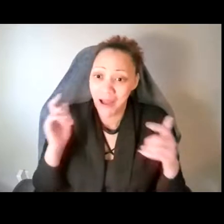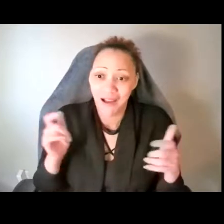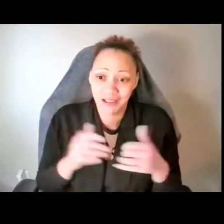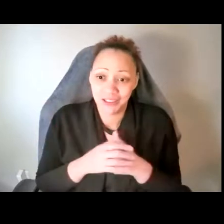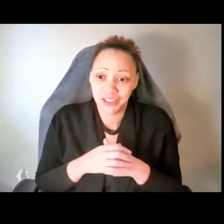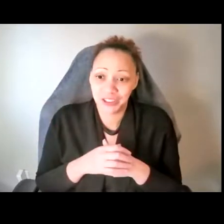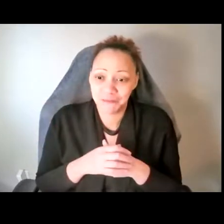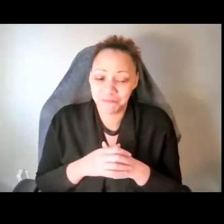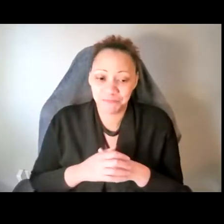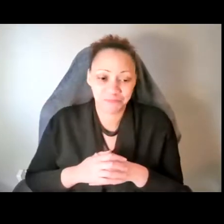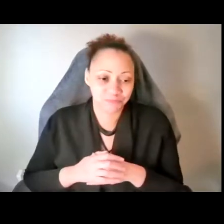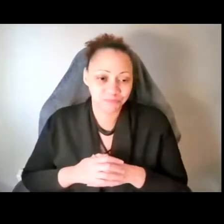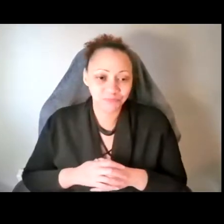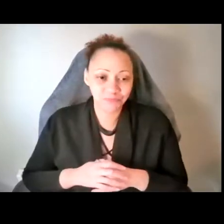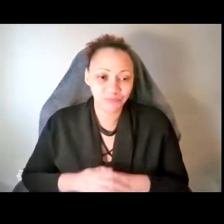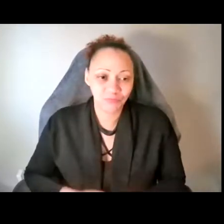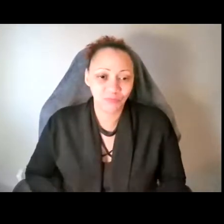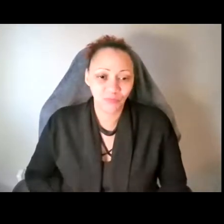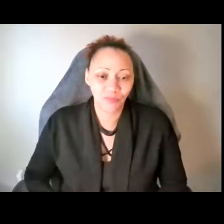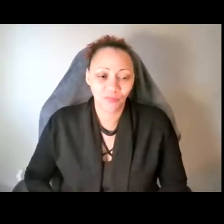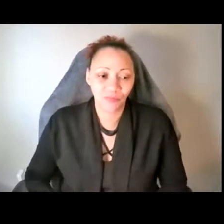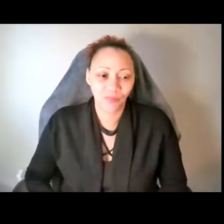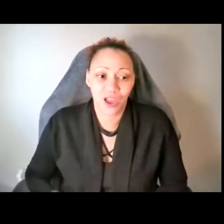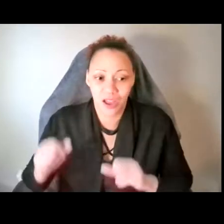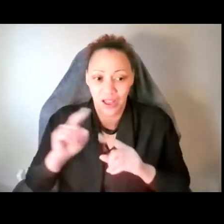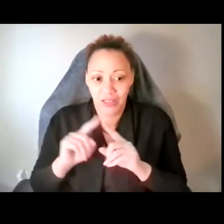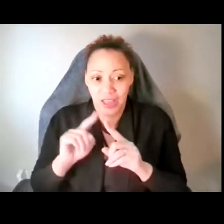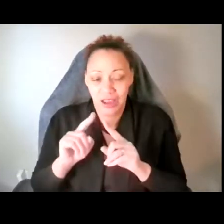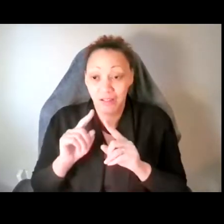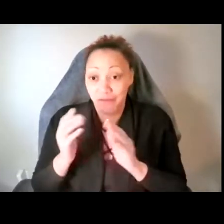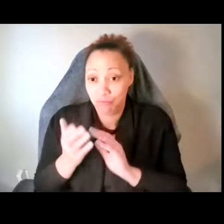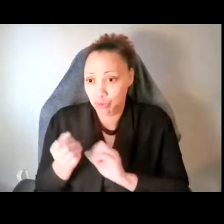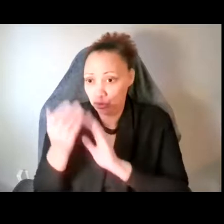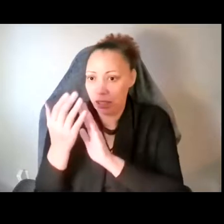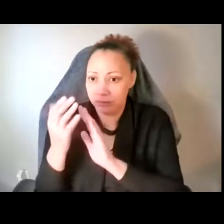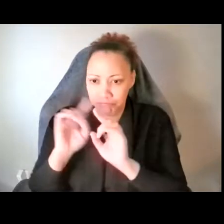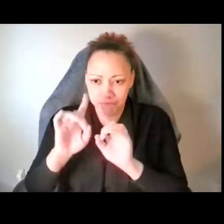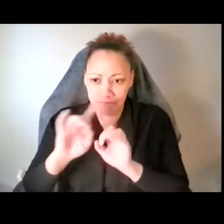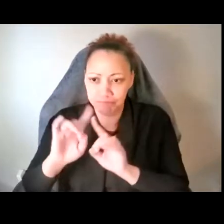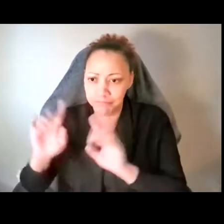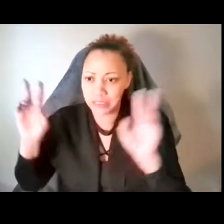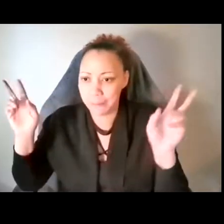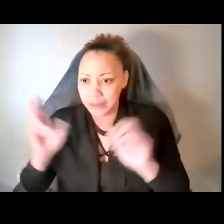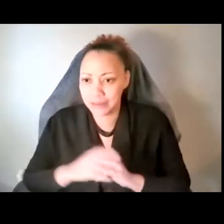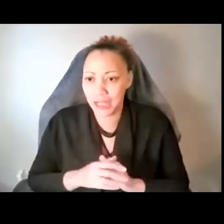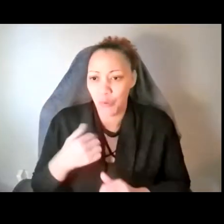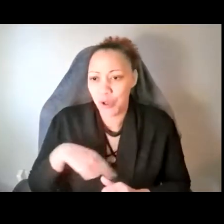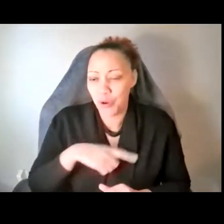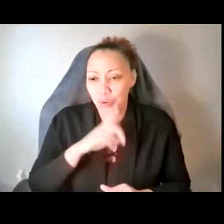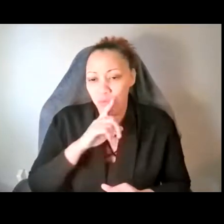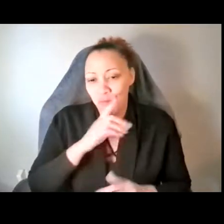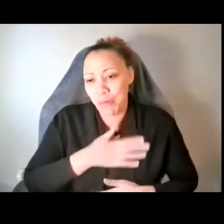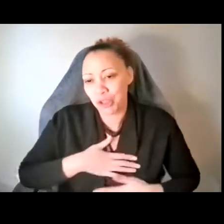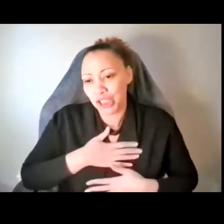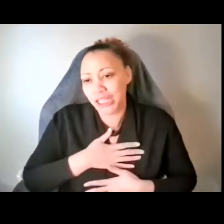for, um, addressing, uh, so many topics. Um, we, we really appreciate it. I know there